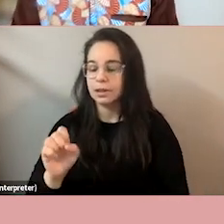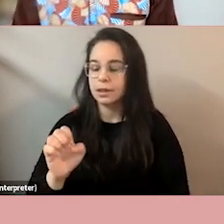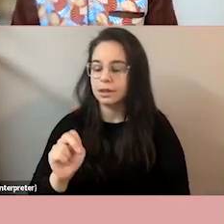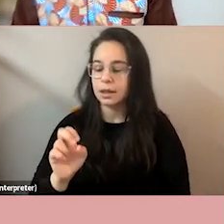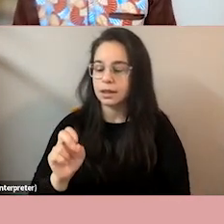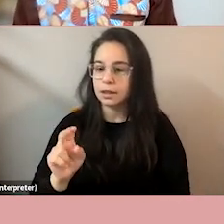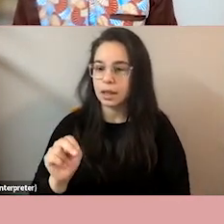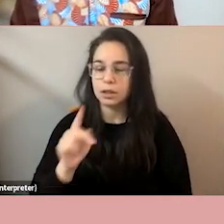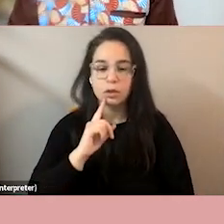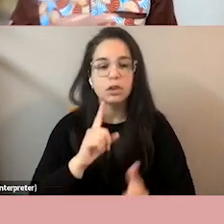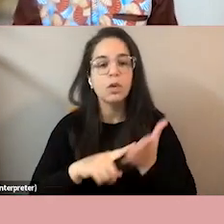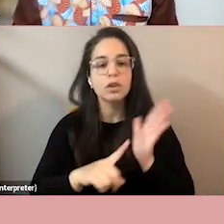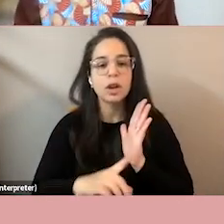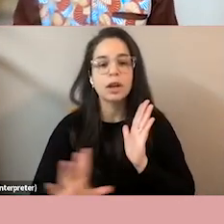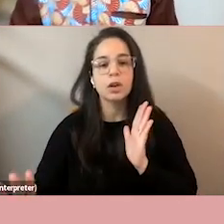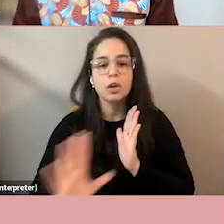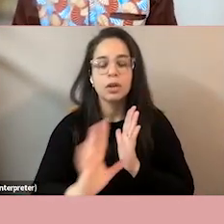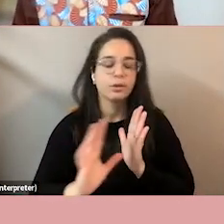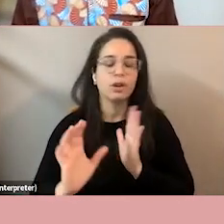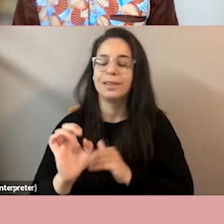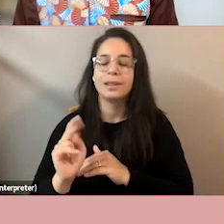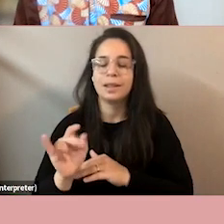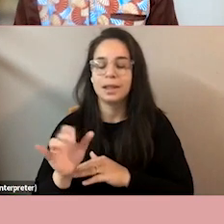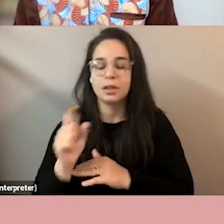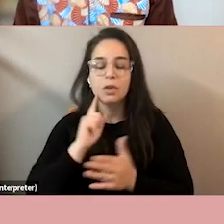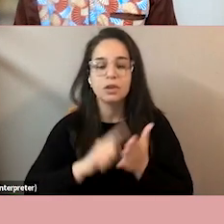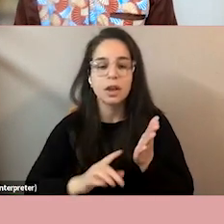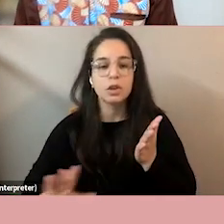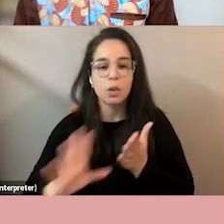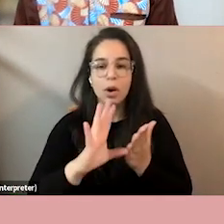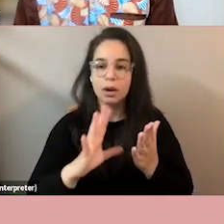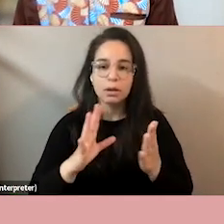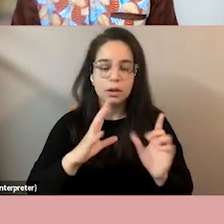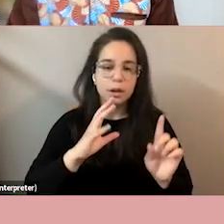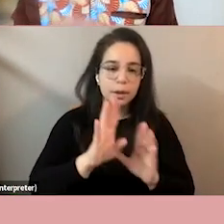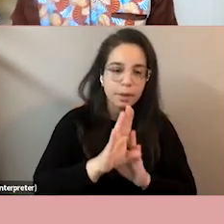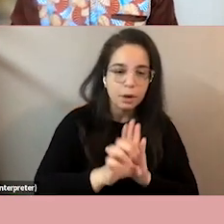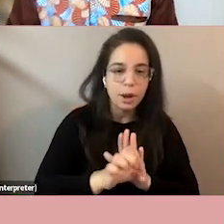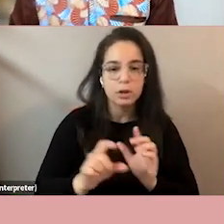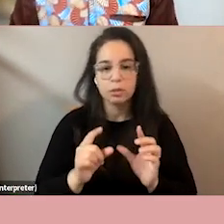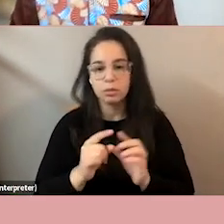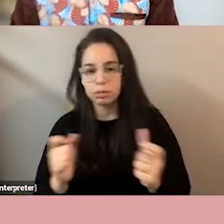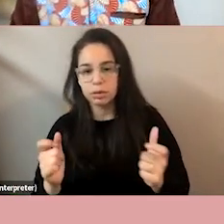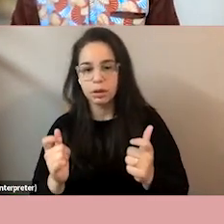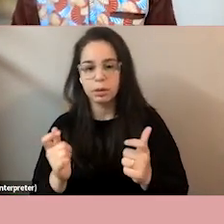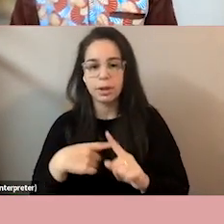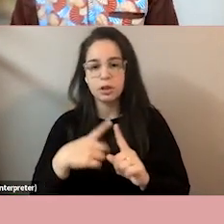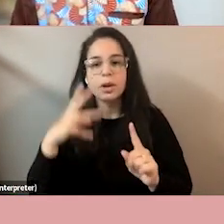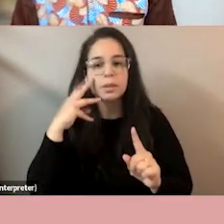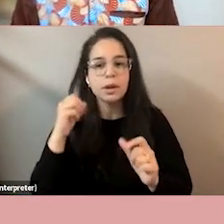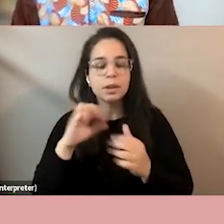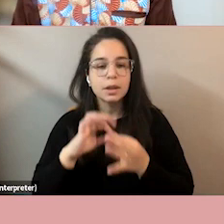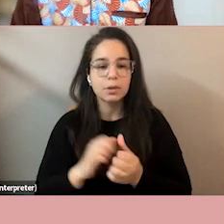demographic information but also launch a another survey that speaks to uh more experiences around inclusion